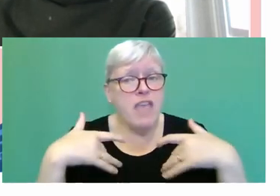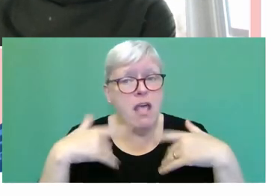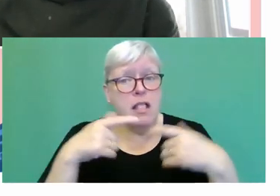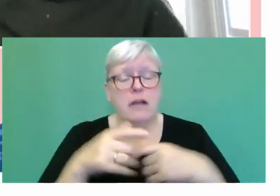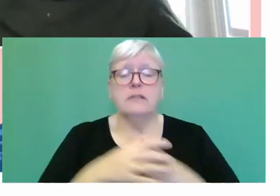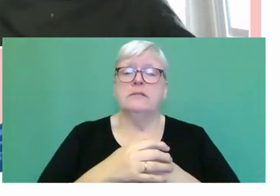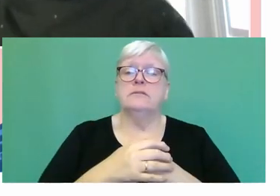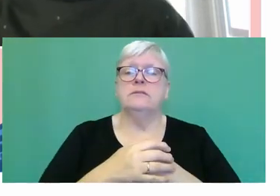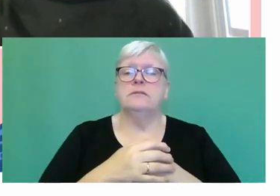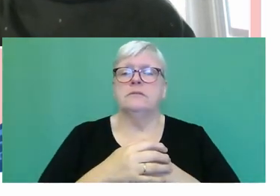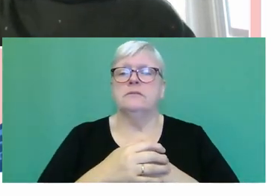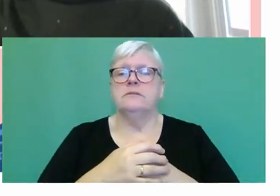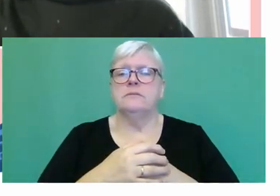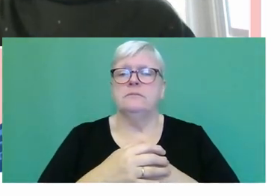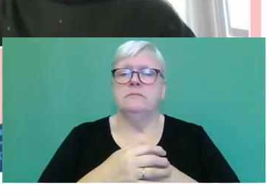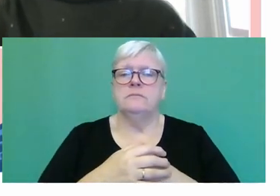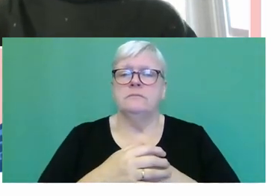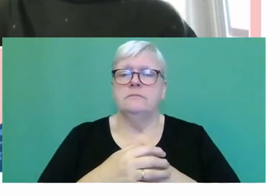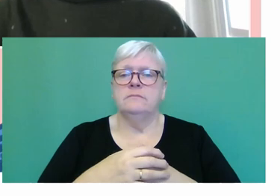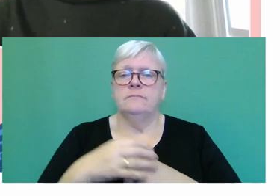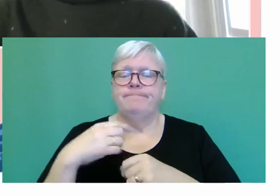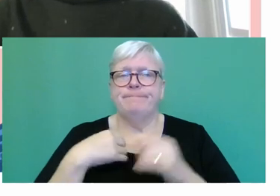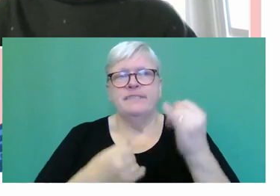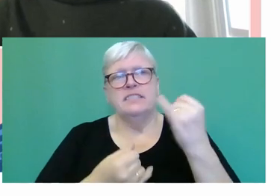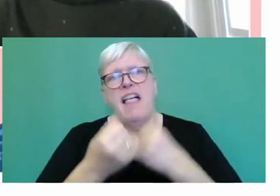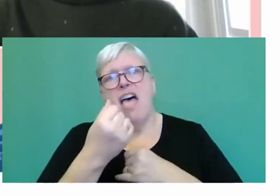Yeah, I mean, over the last 20 years,